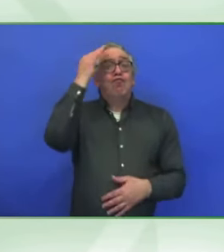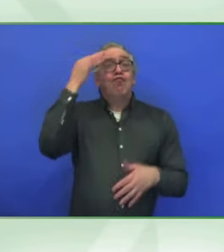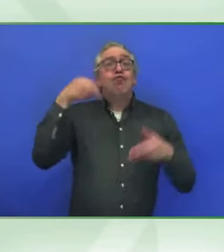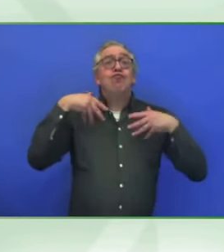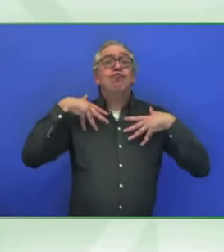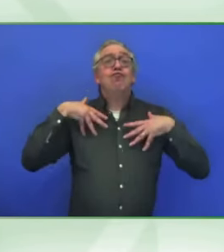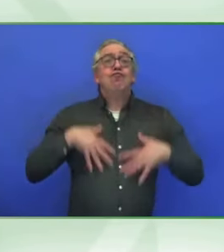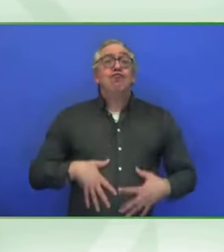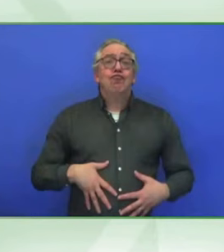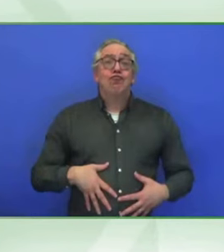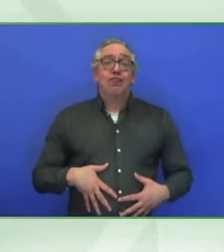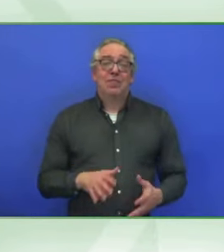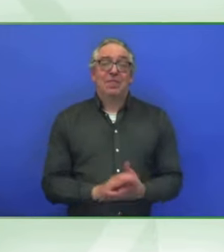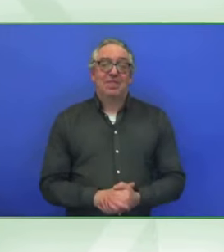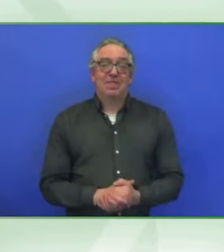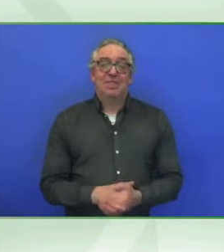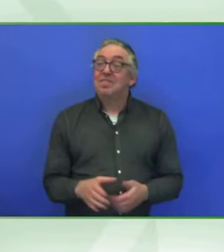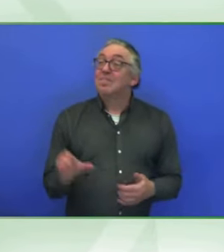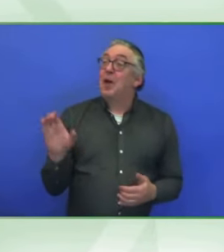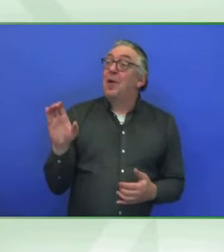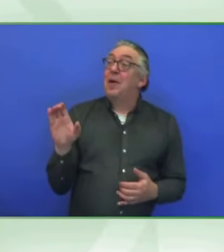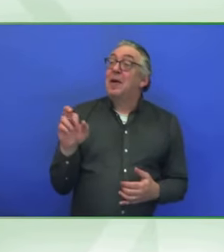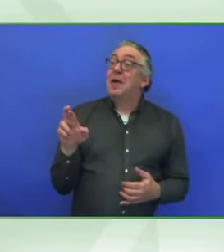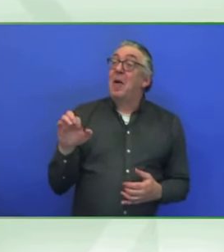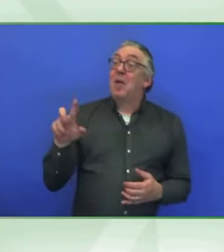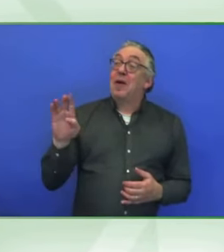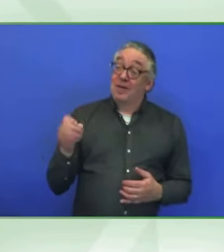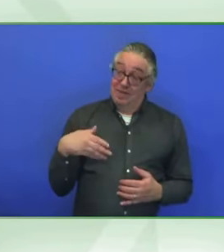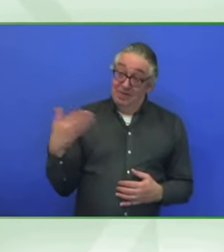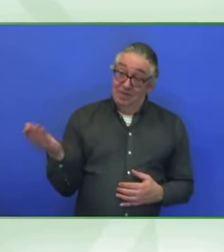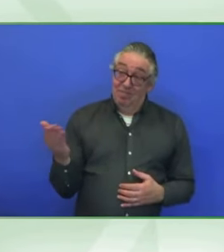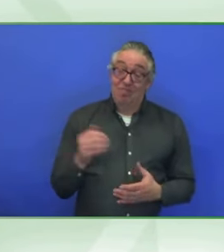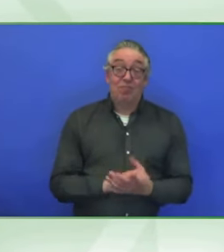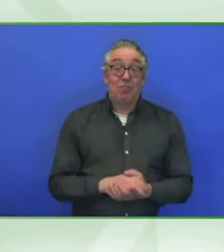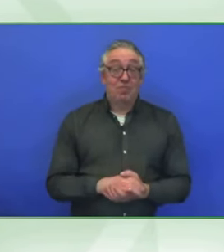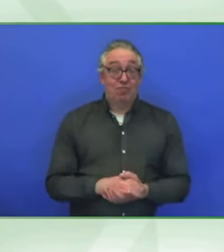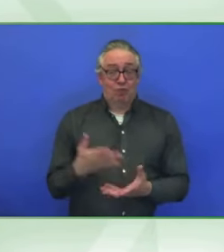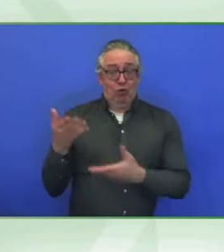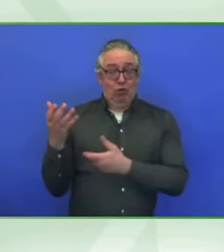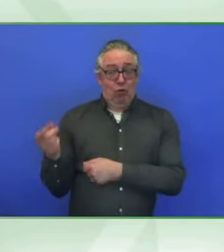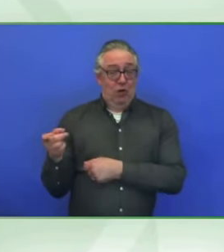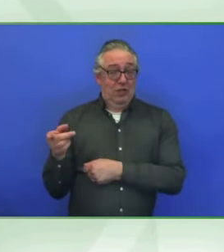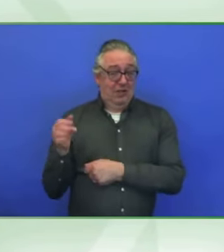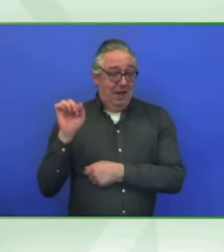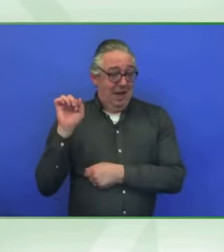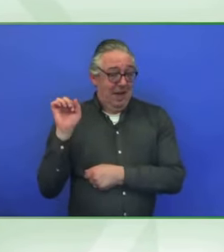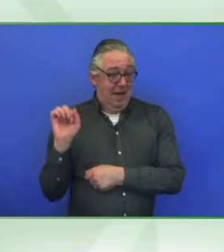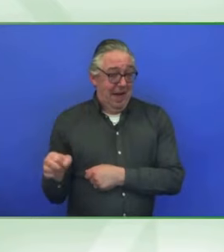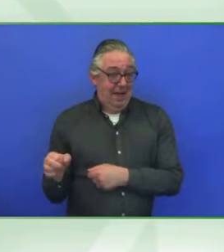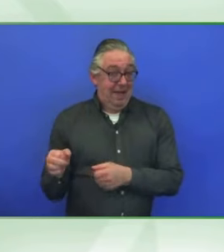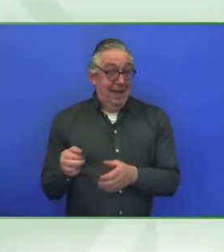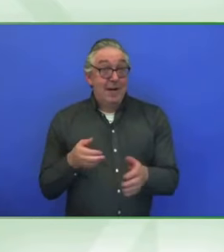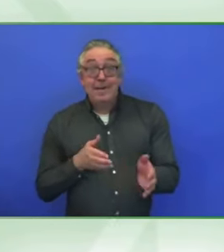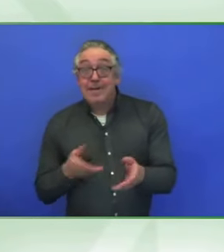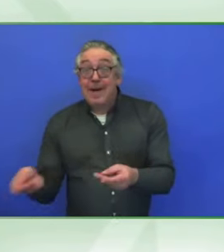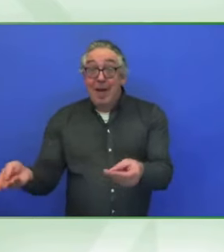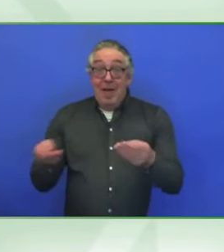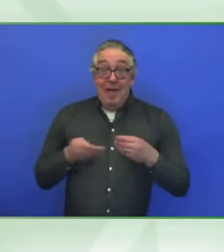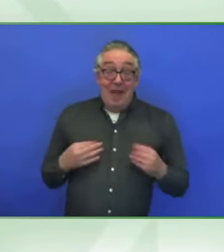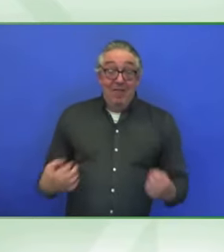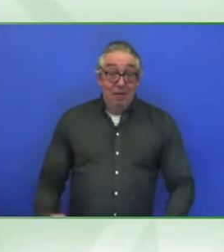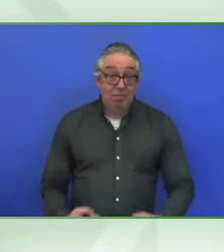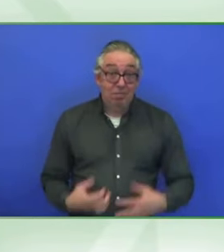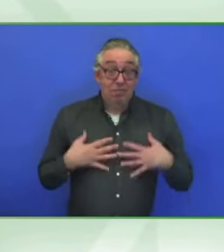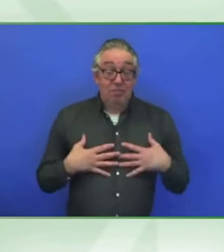Caroline, at the end of the day, I trust you will excite and empower us to go forth. I will excite and empower